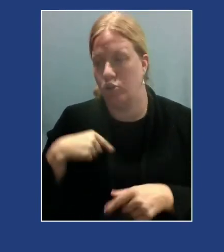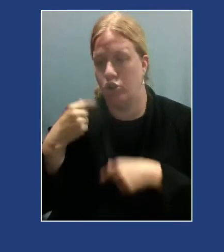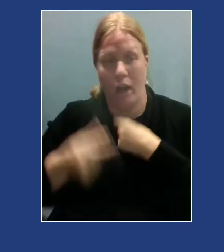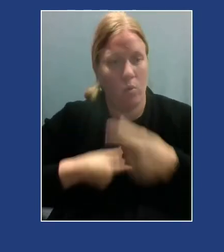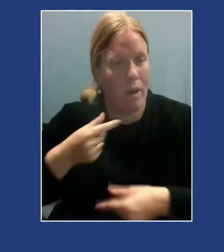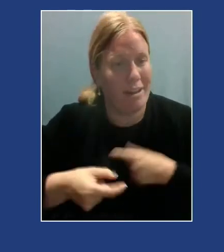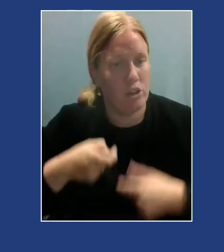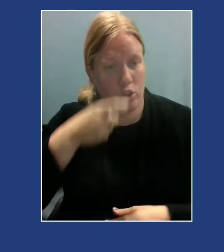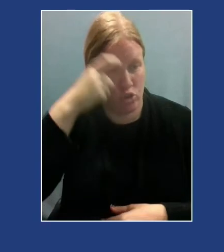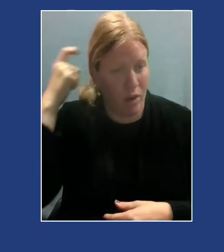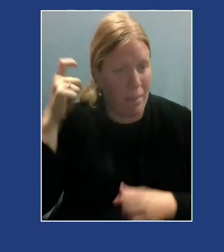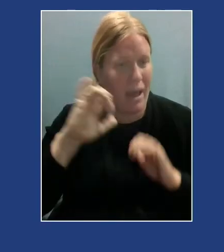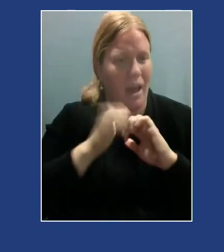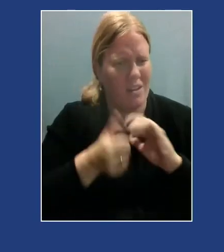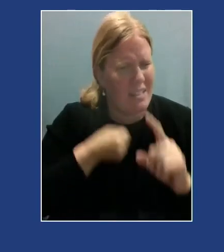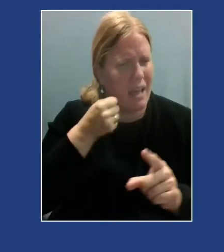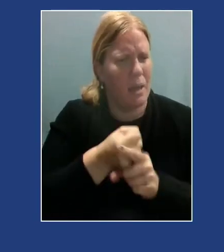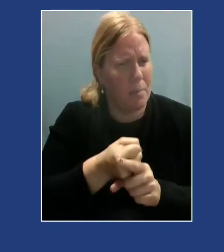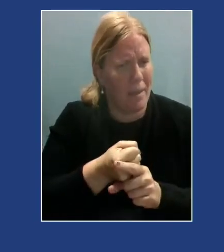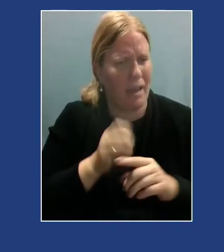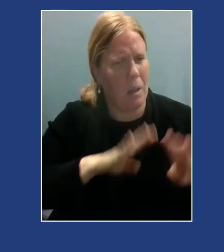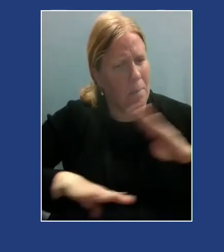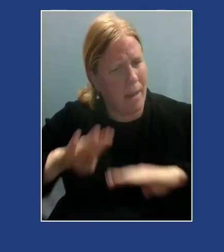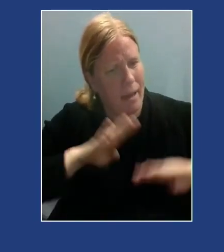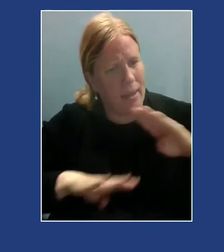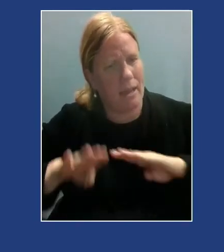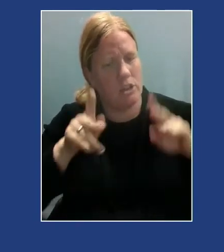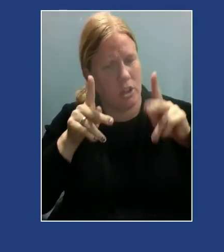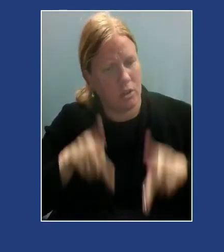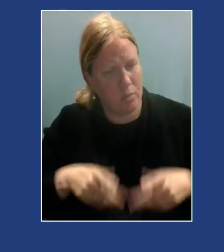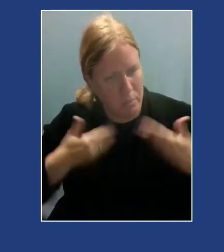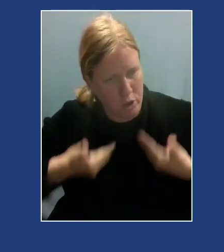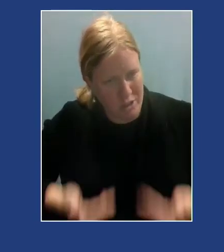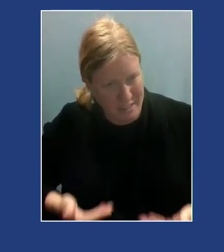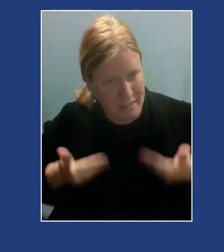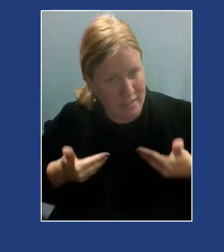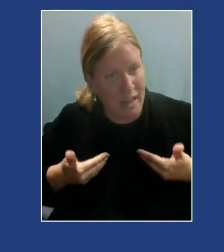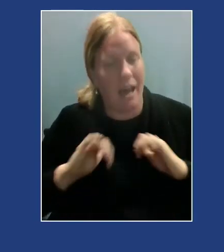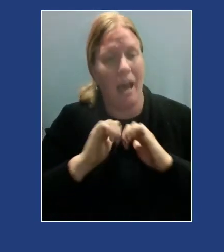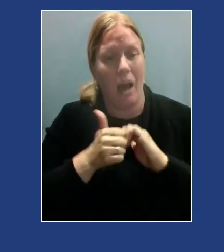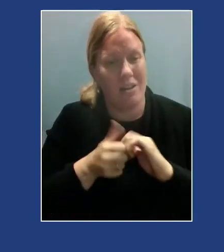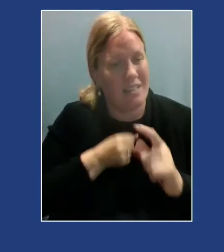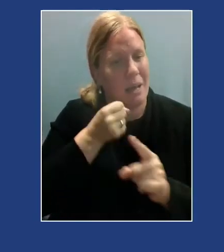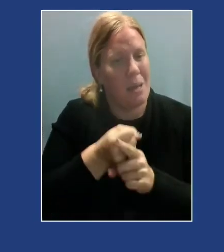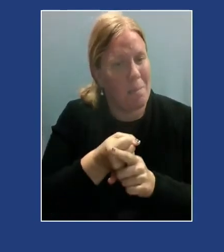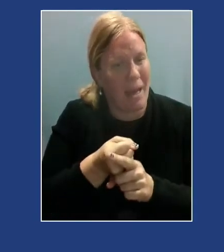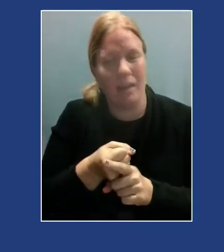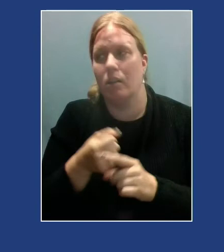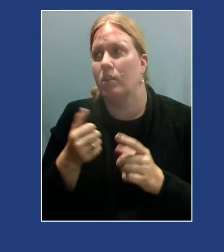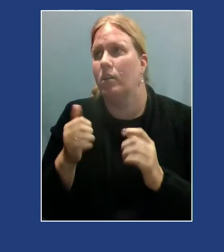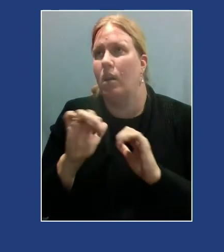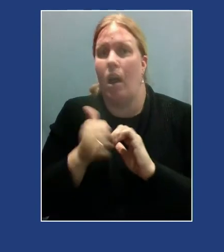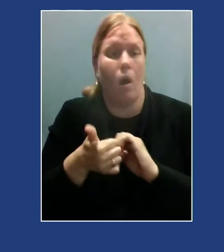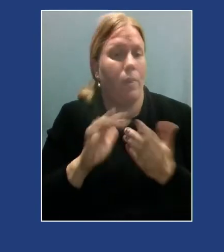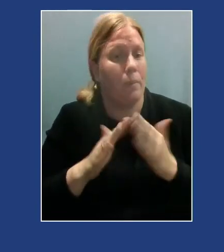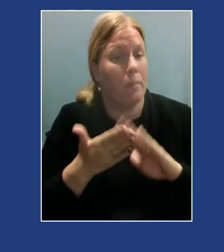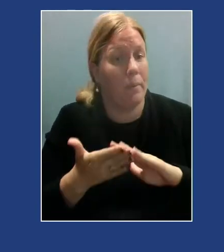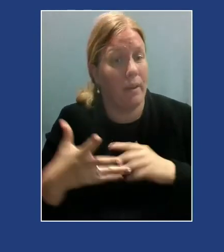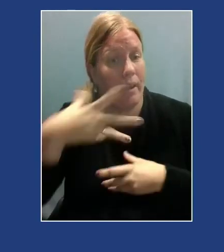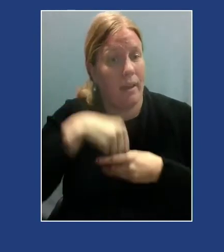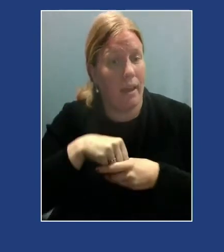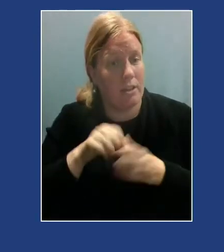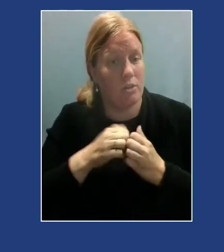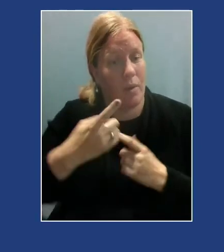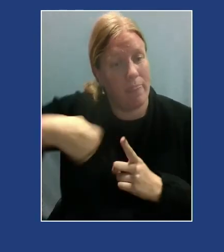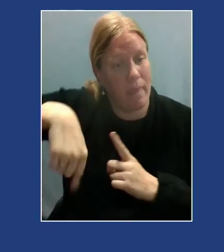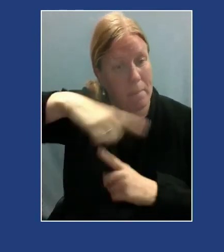that impact a person's biological predisposition? How does it also impact how the community engages with them and